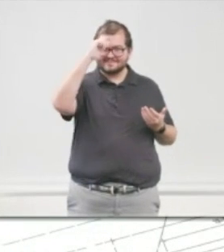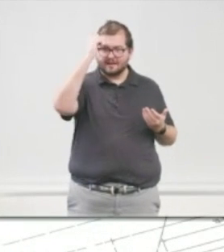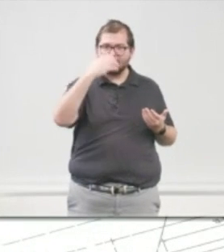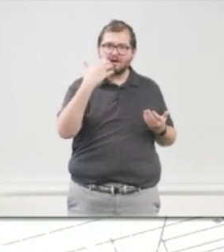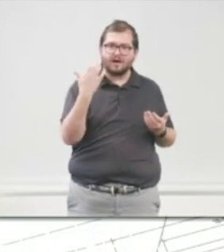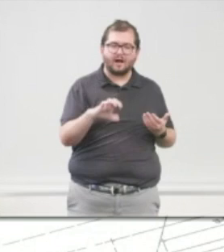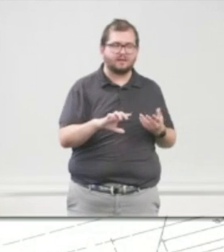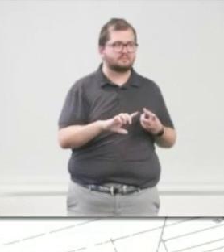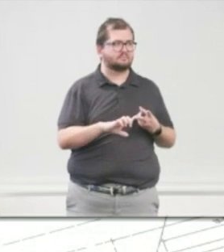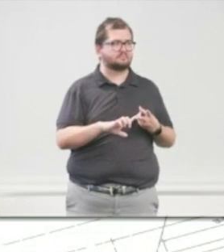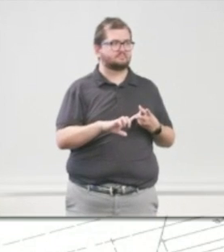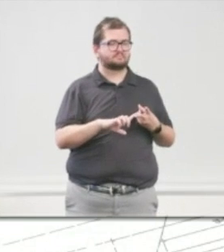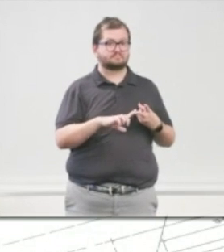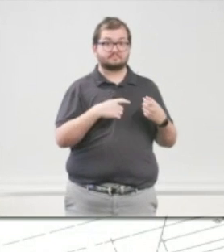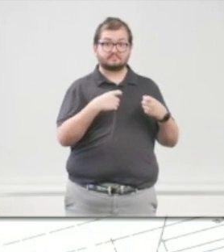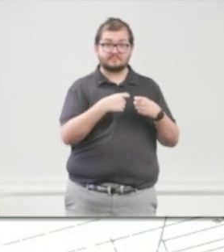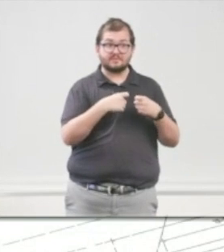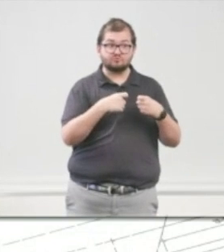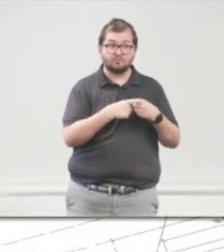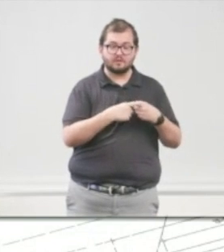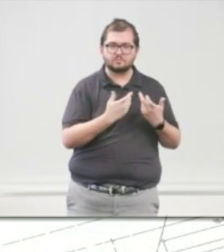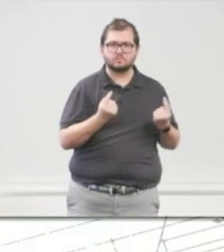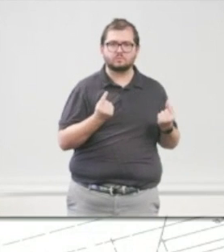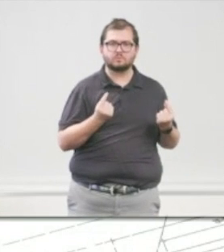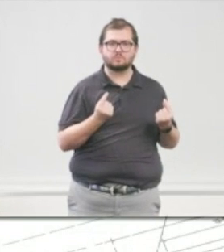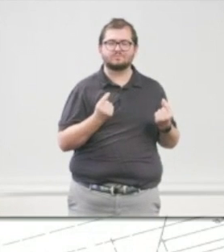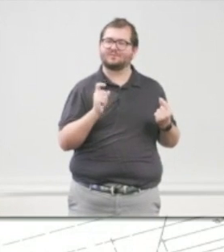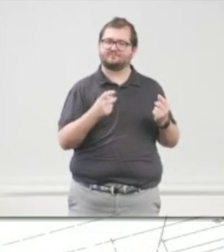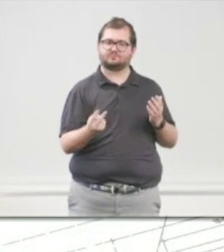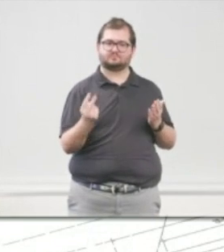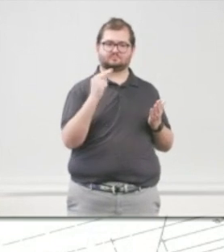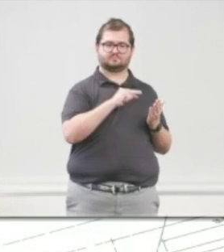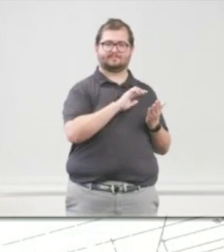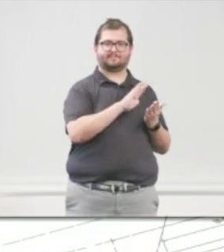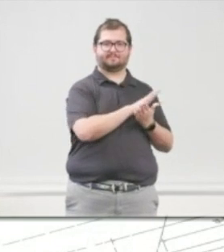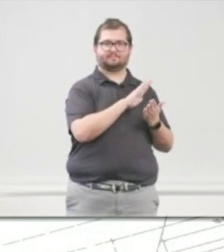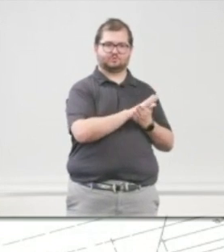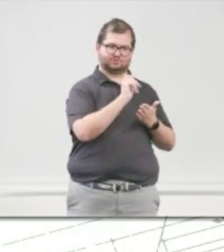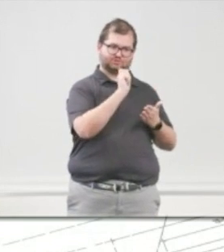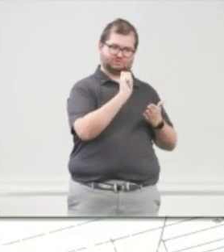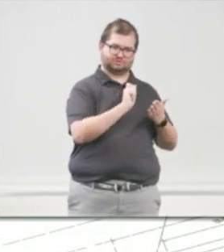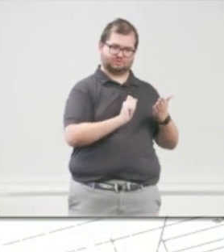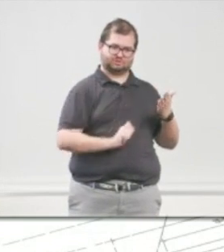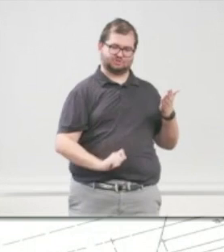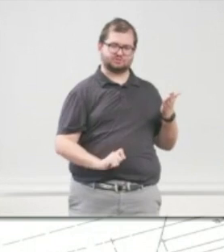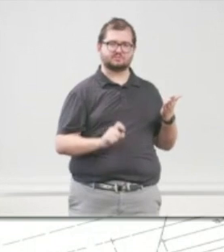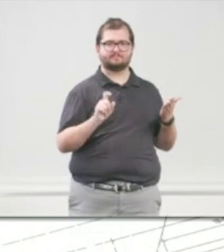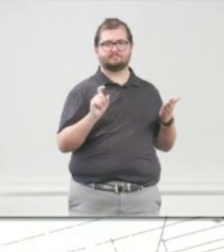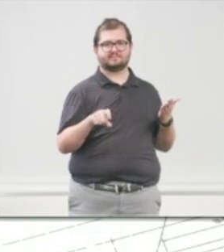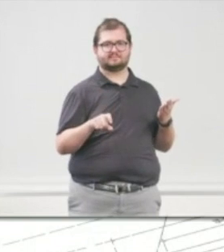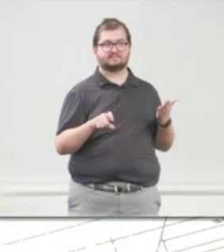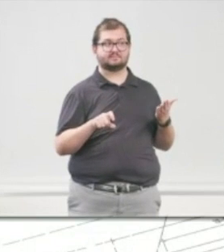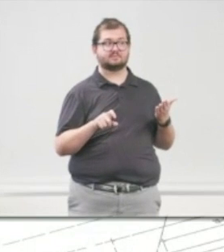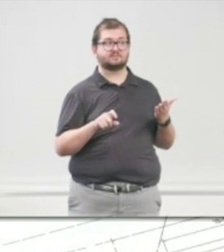do for the electronics that we have? We've got to go back to paper in a big way. And your printers,